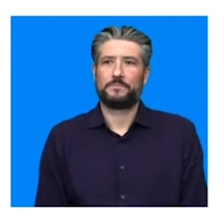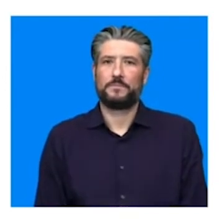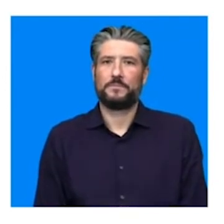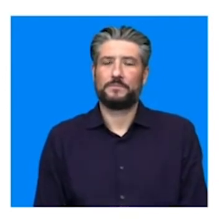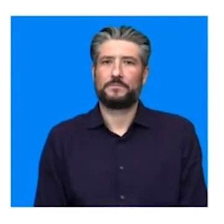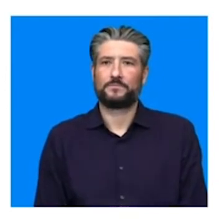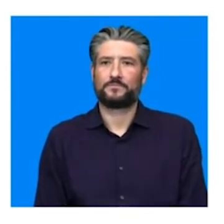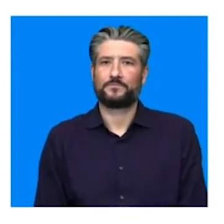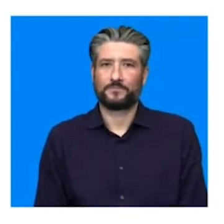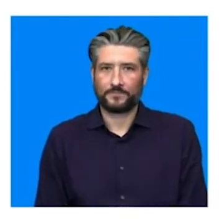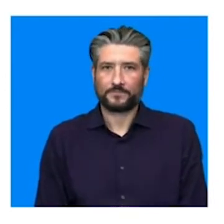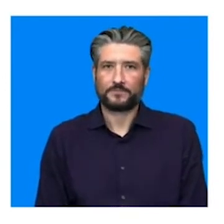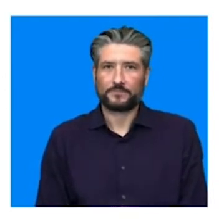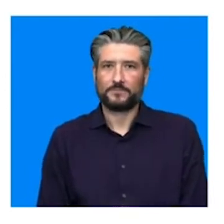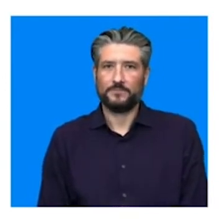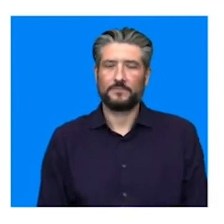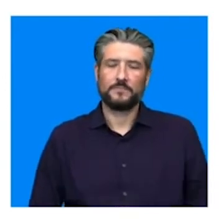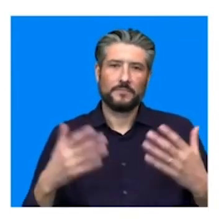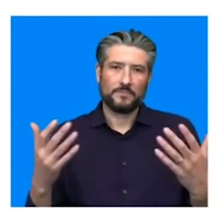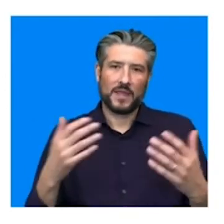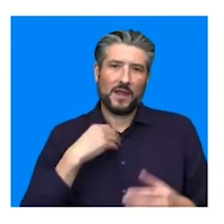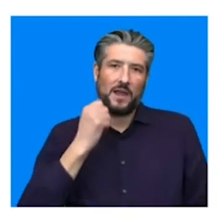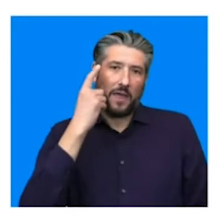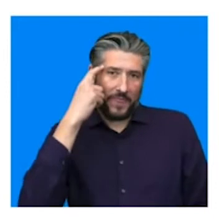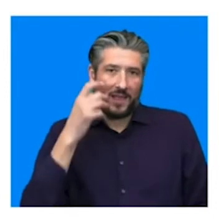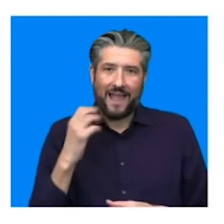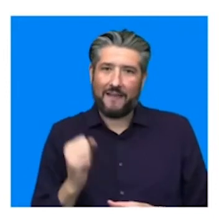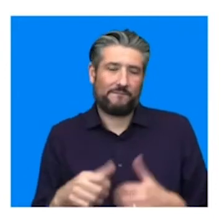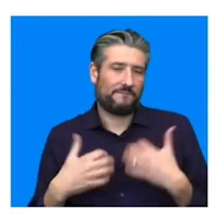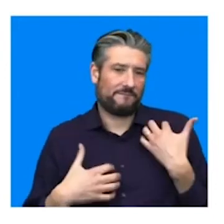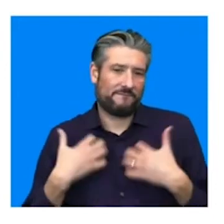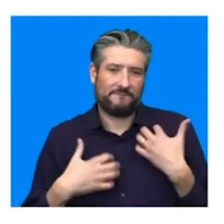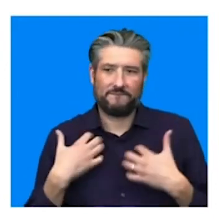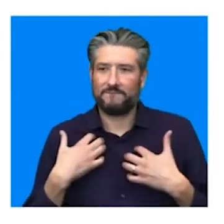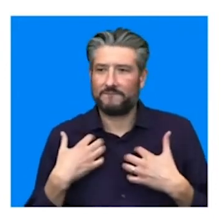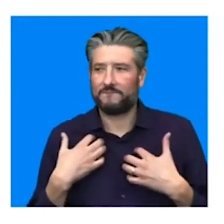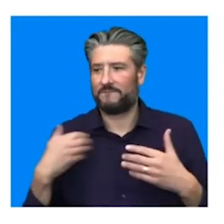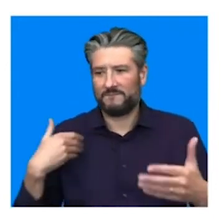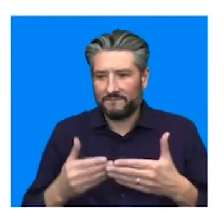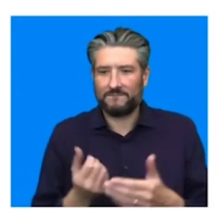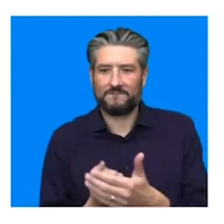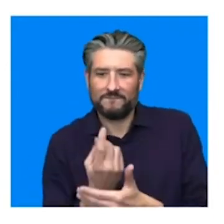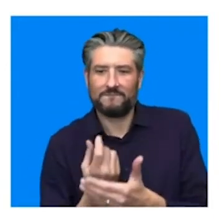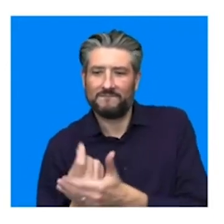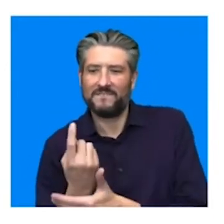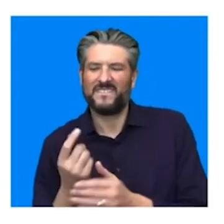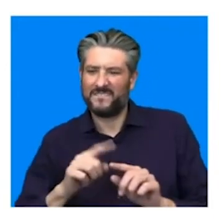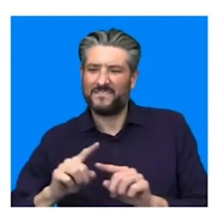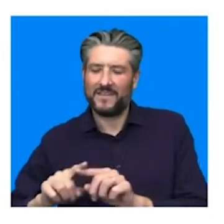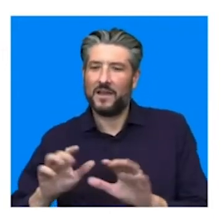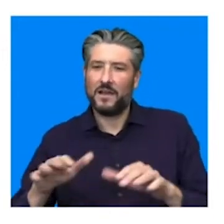I think one of those things is there was there was some fascinating little moments for me all the way through it. think one of them was the concept that